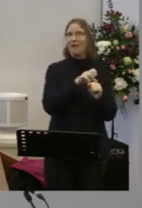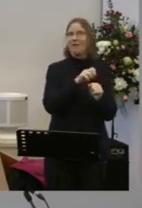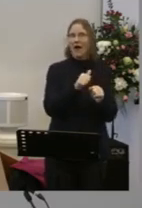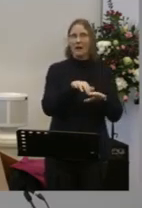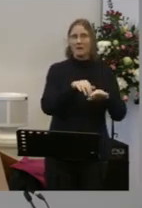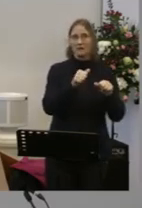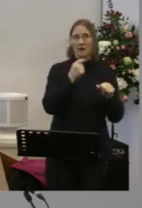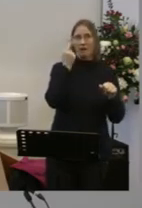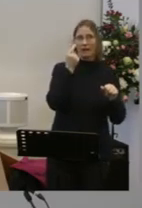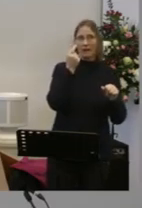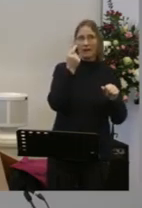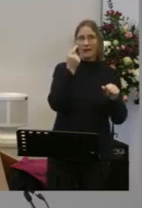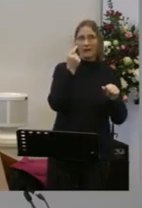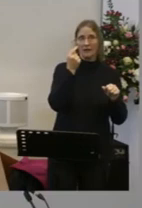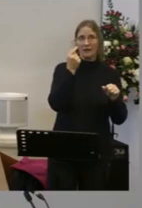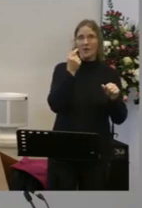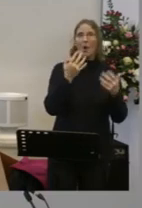Until you or I do our jobs